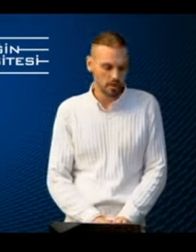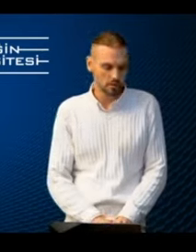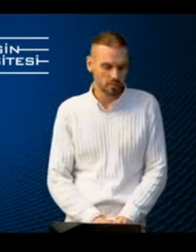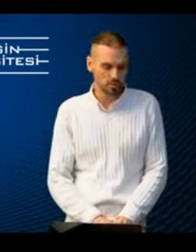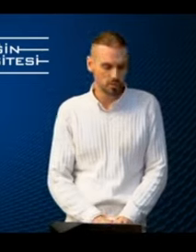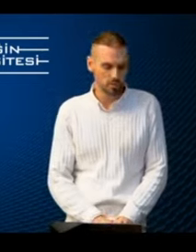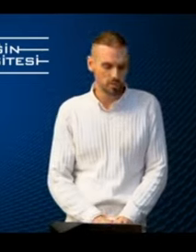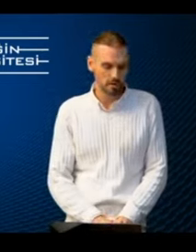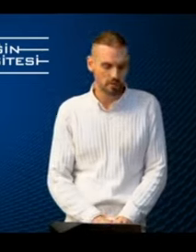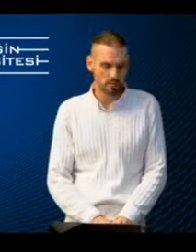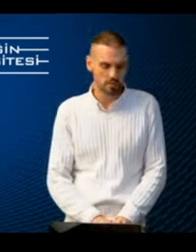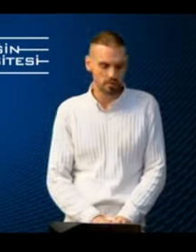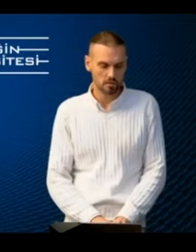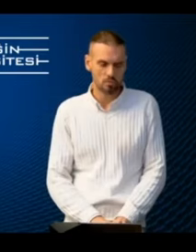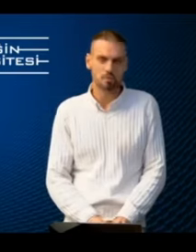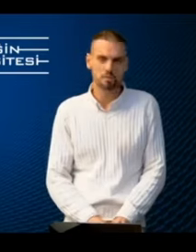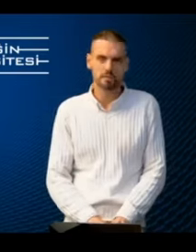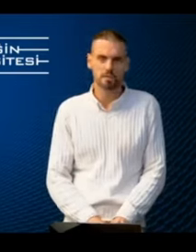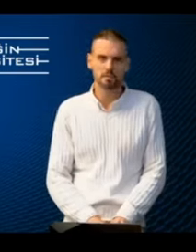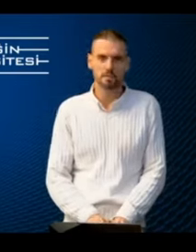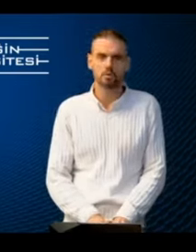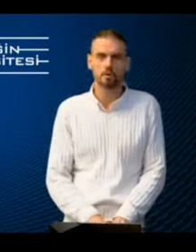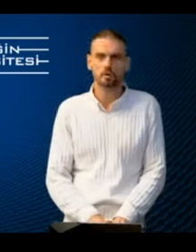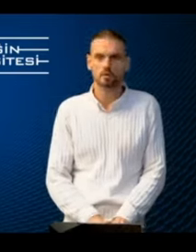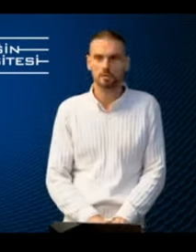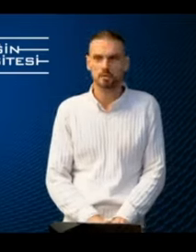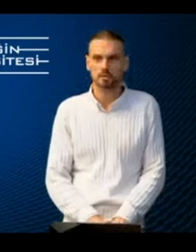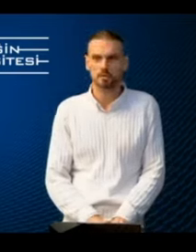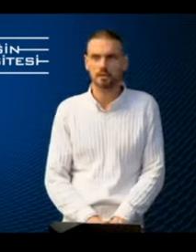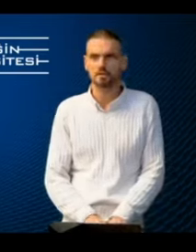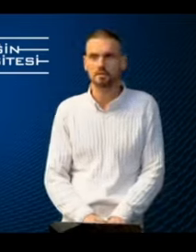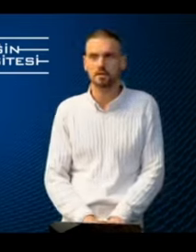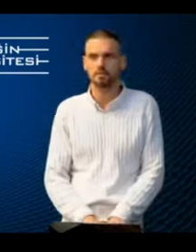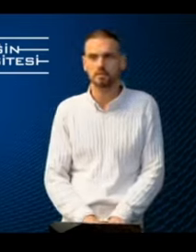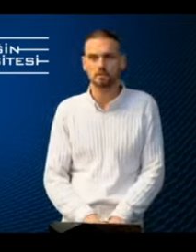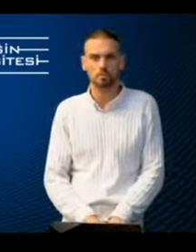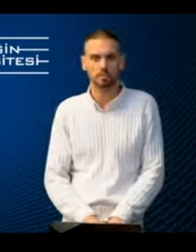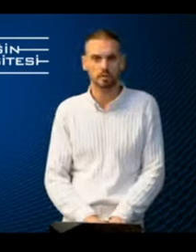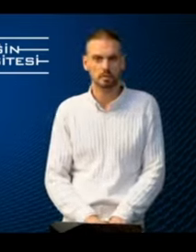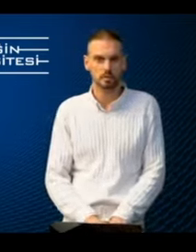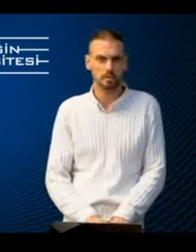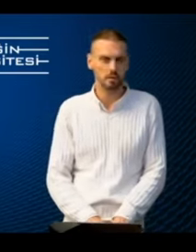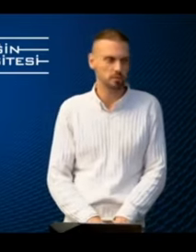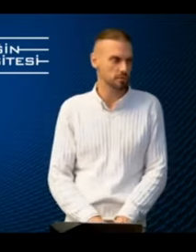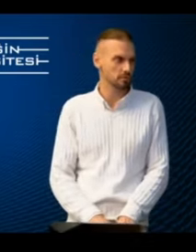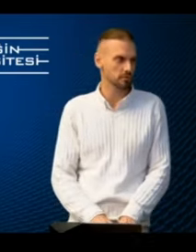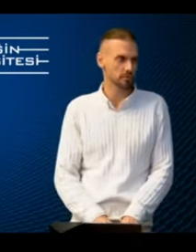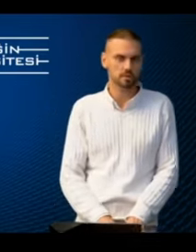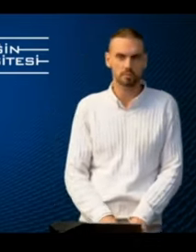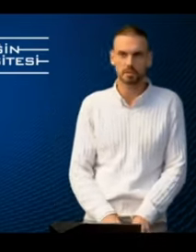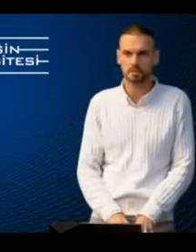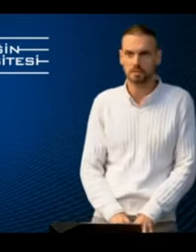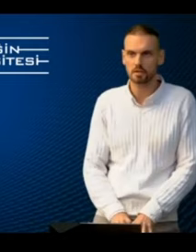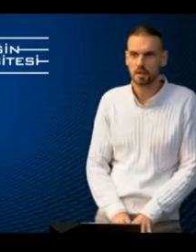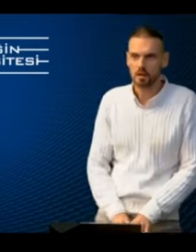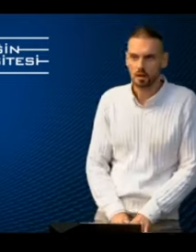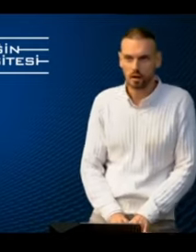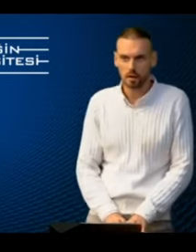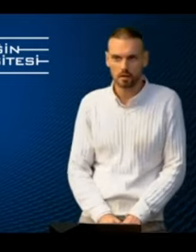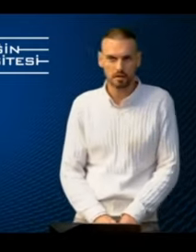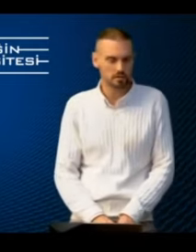and to make sure that more specific, more concrete, less evident topics and subjects of accessibility